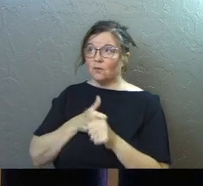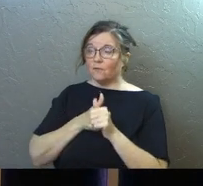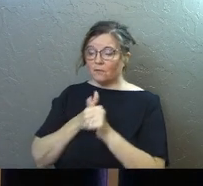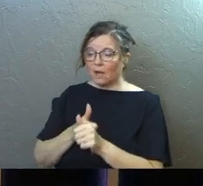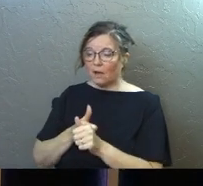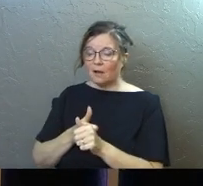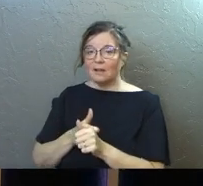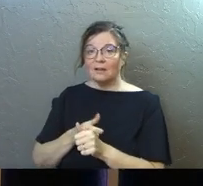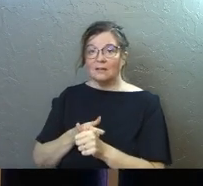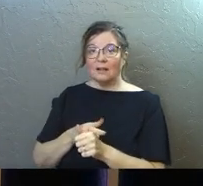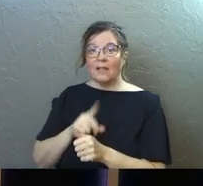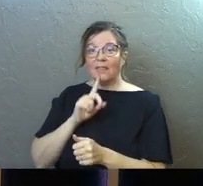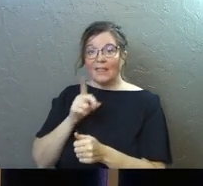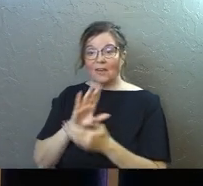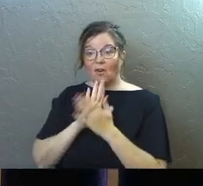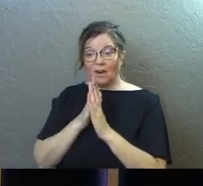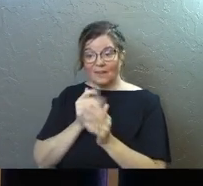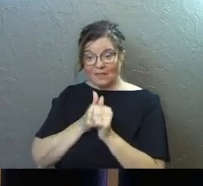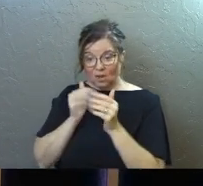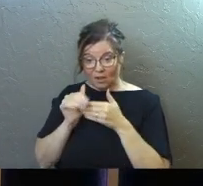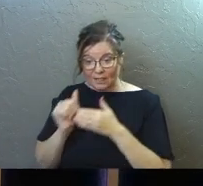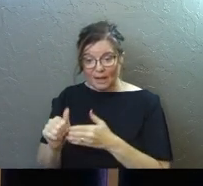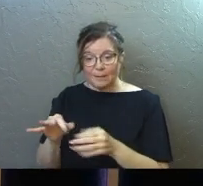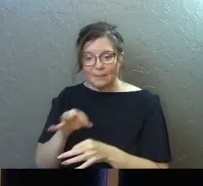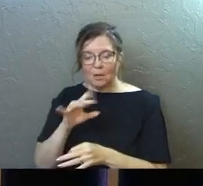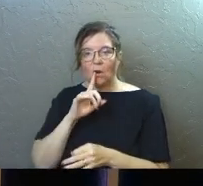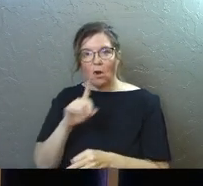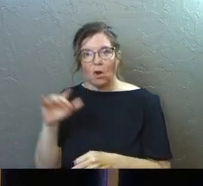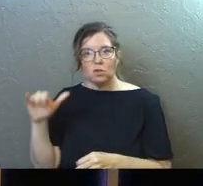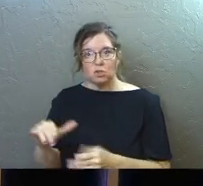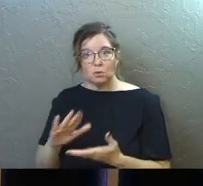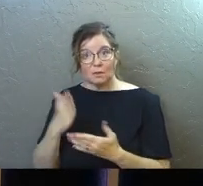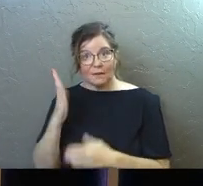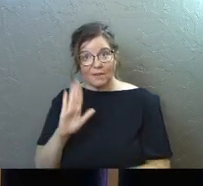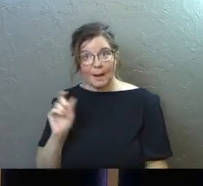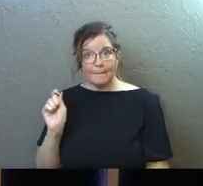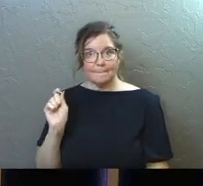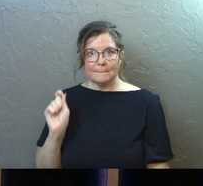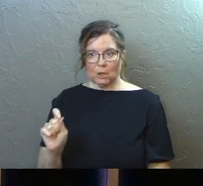are children of God. Do you notice the period at the end of that sentence? It's a powerful period.